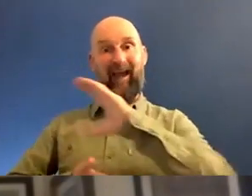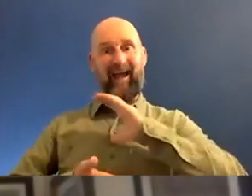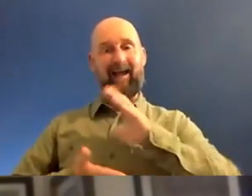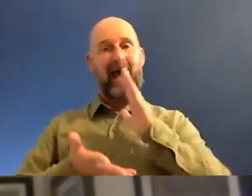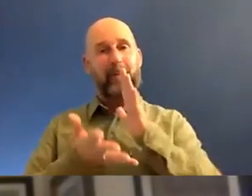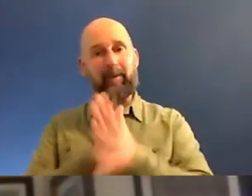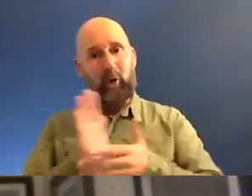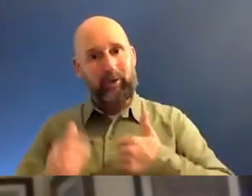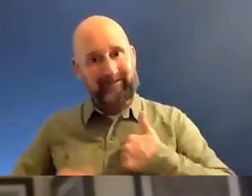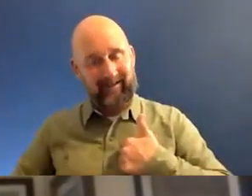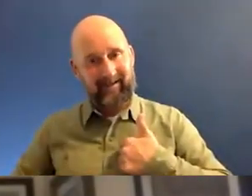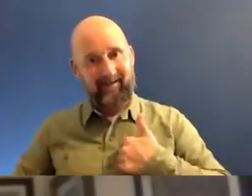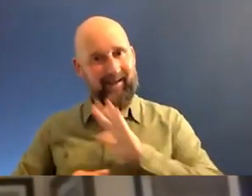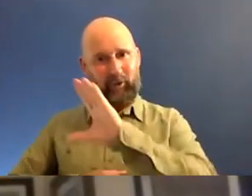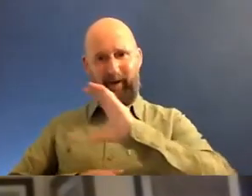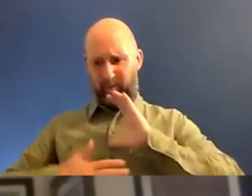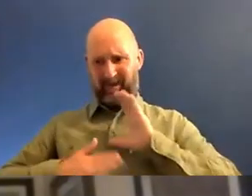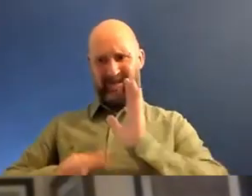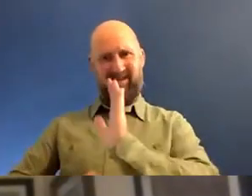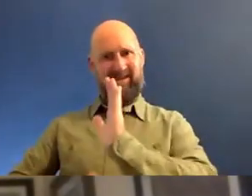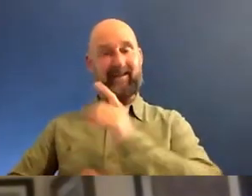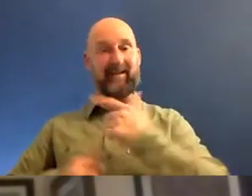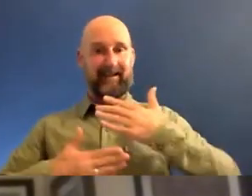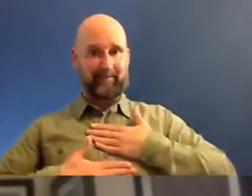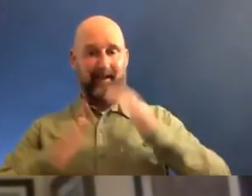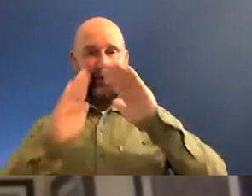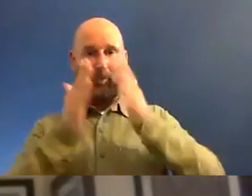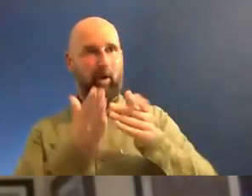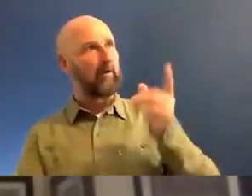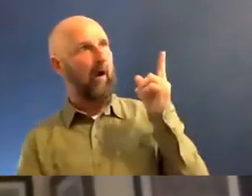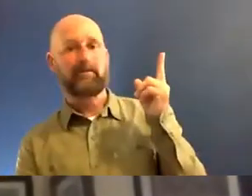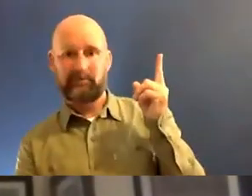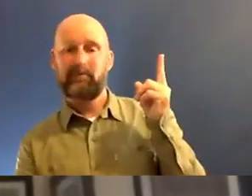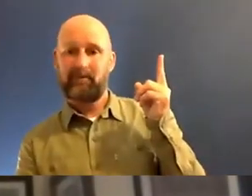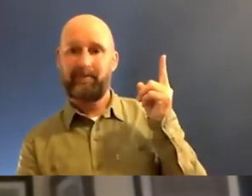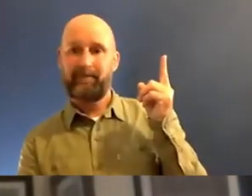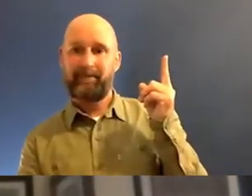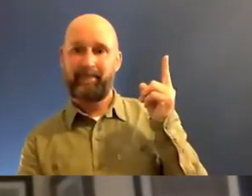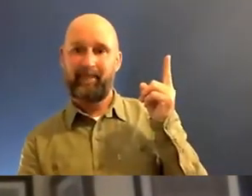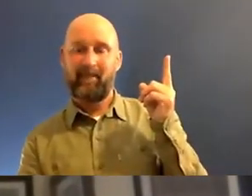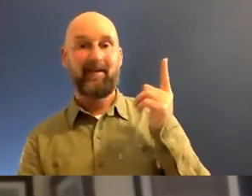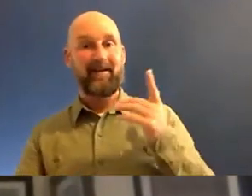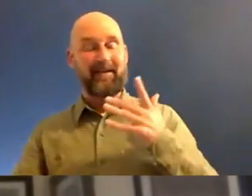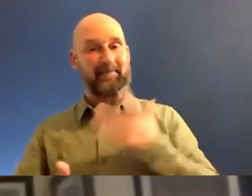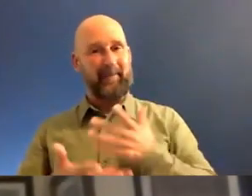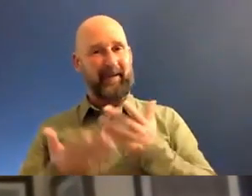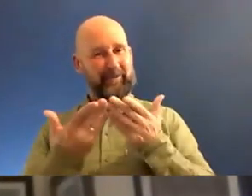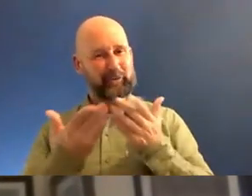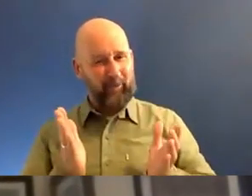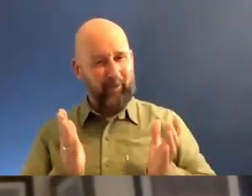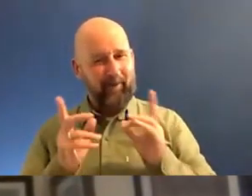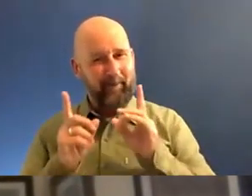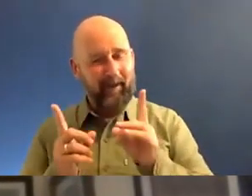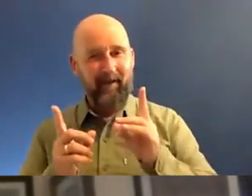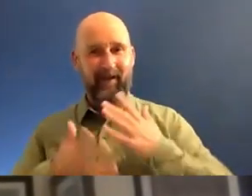about money. It's about me and the world and God and everything. I mean, maybe that's making it too general, but it is, is,